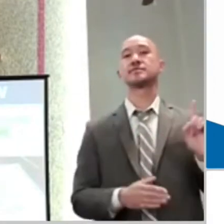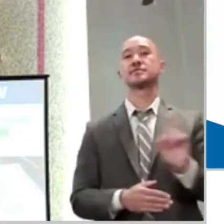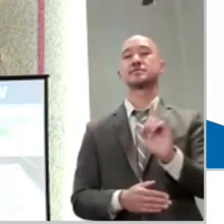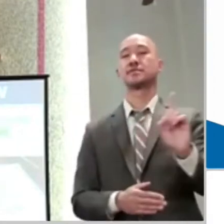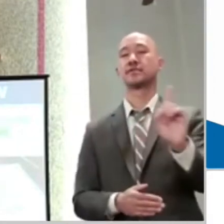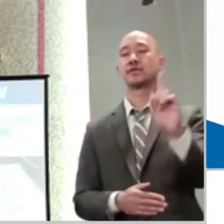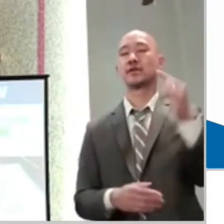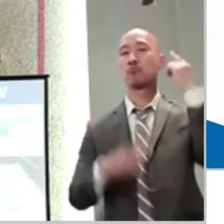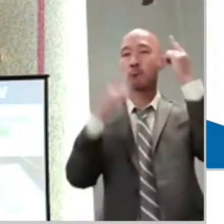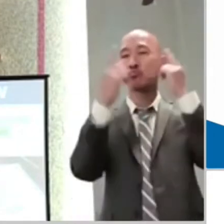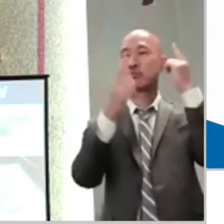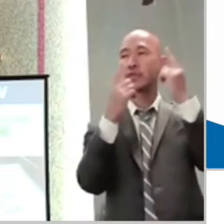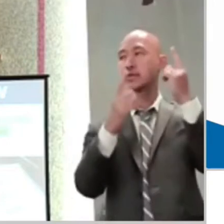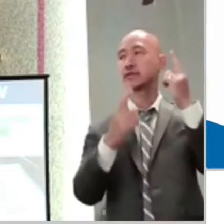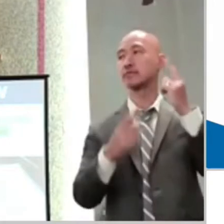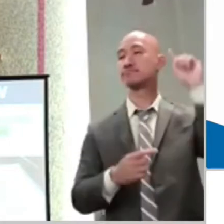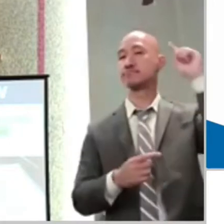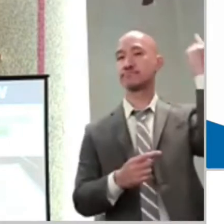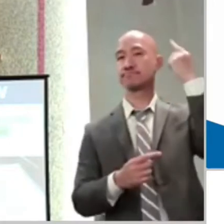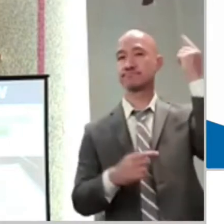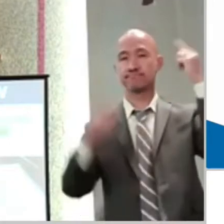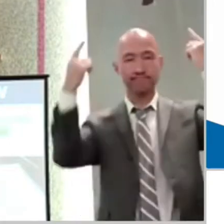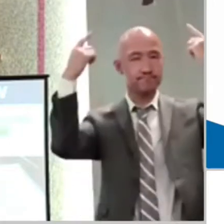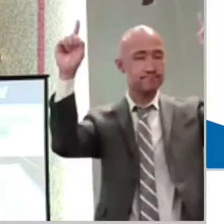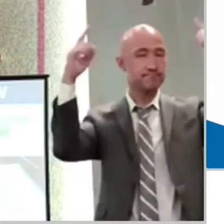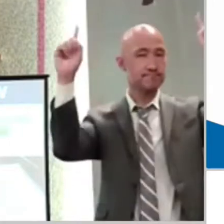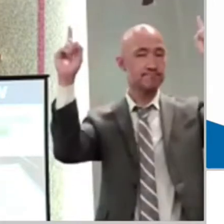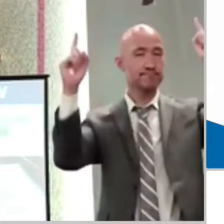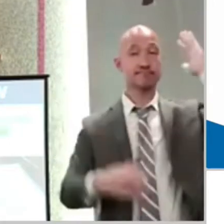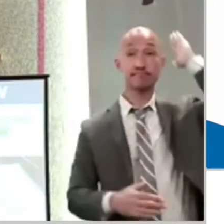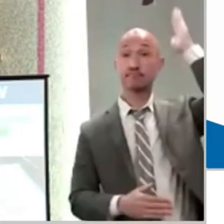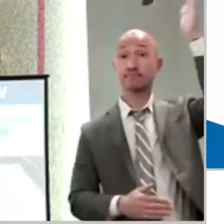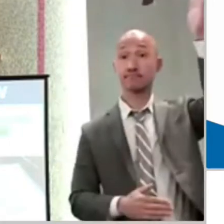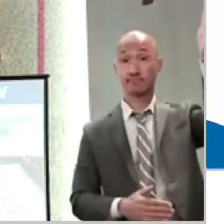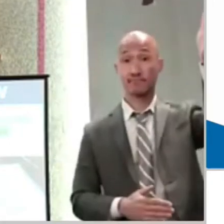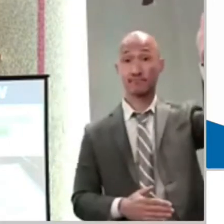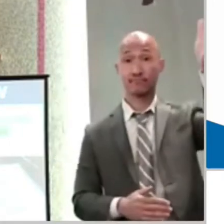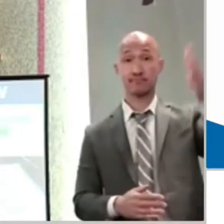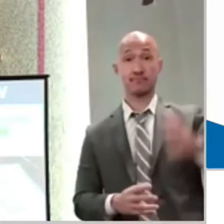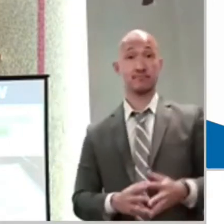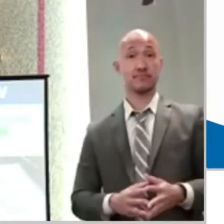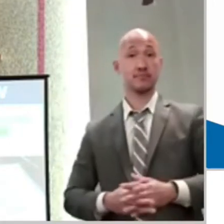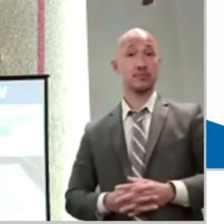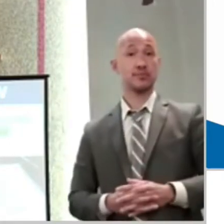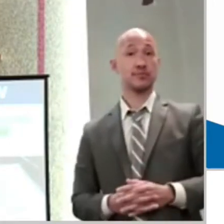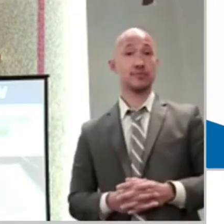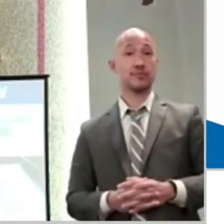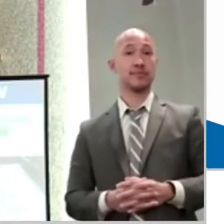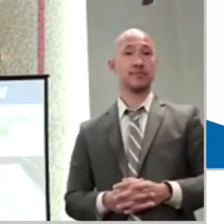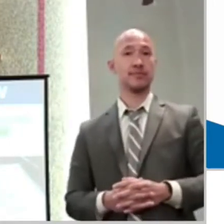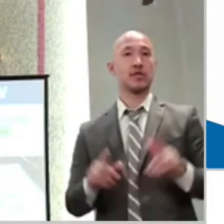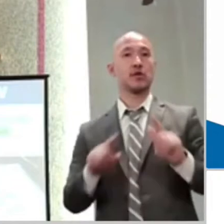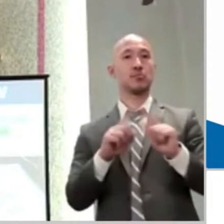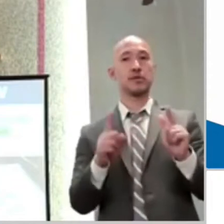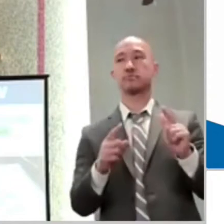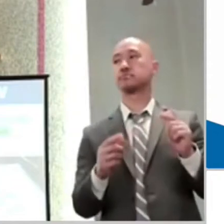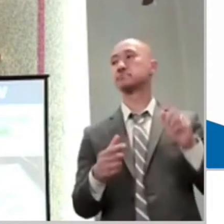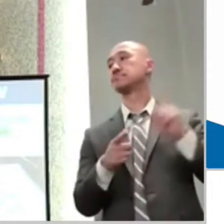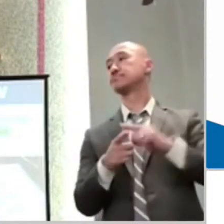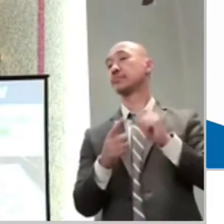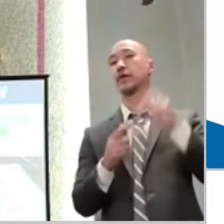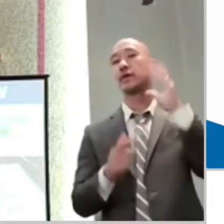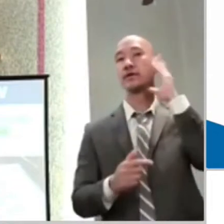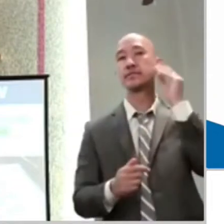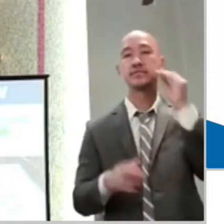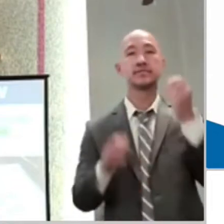works. It's much more personal than that. Faith is not a to-do list. It's not like, okay, I keep